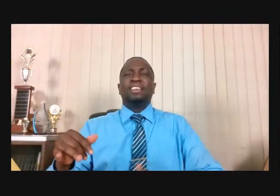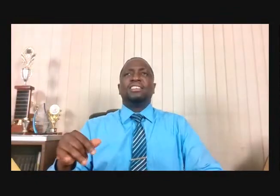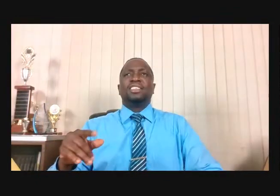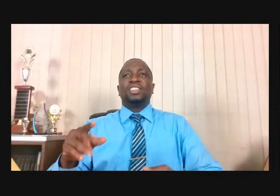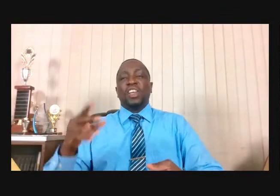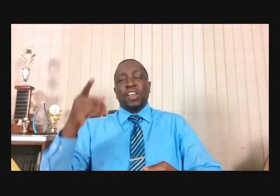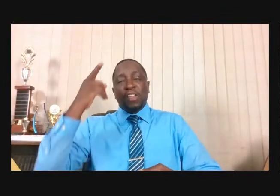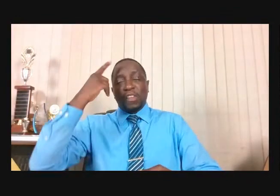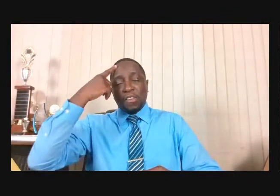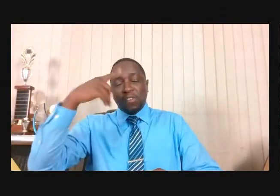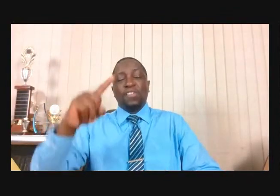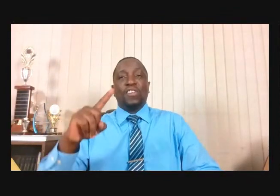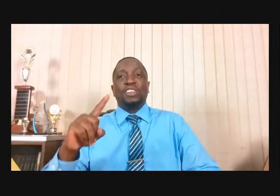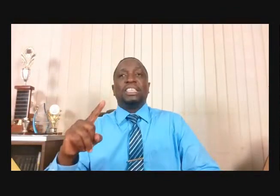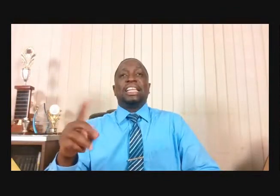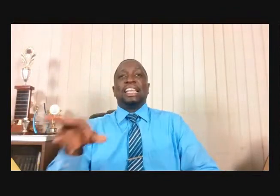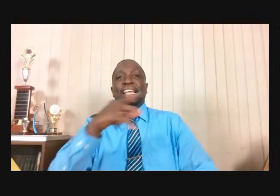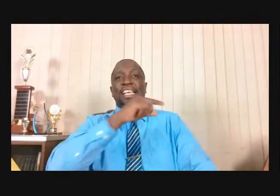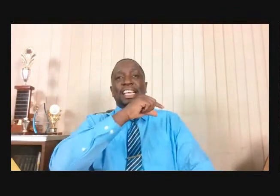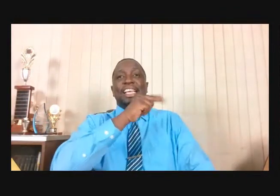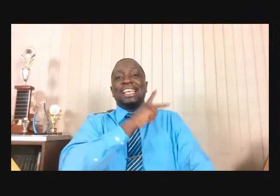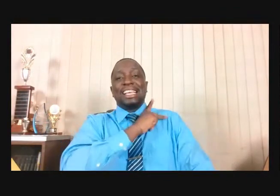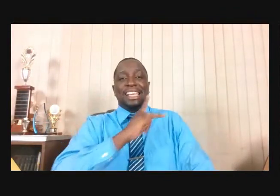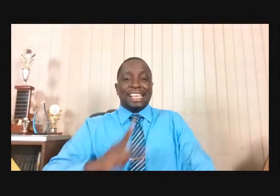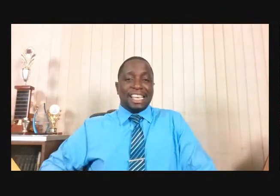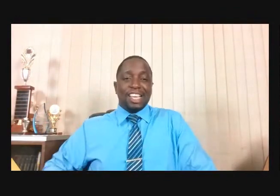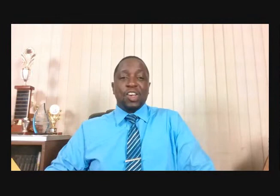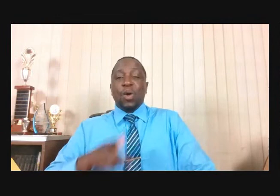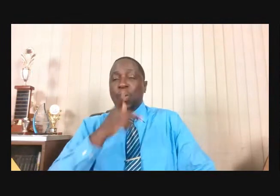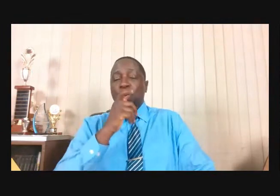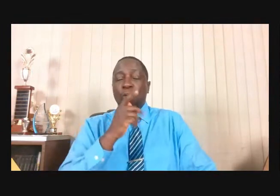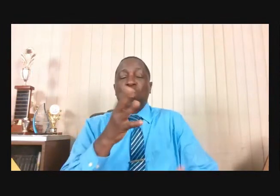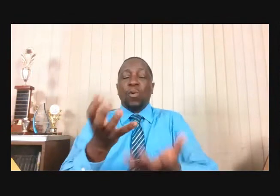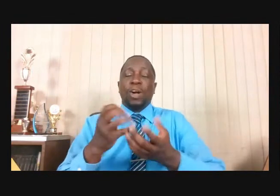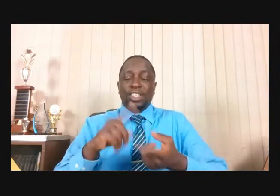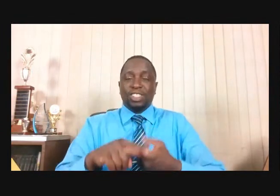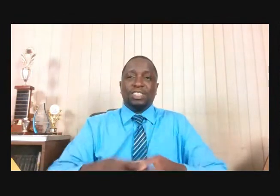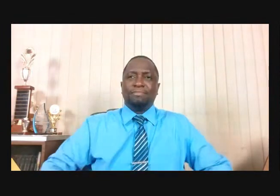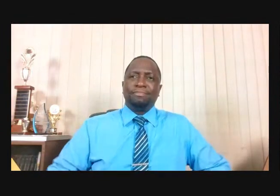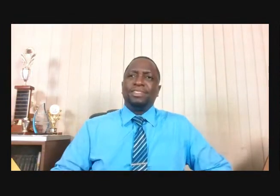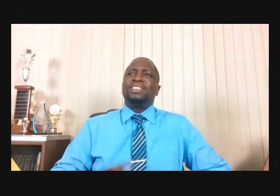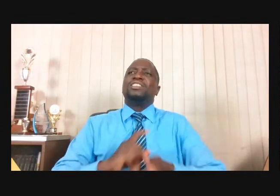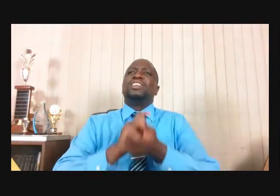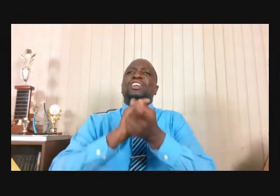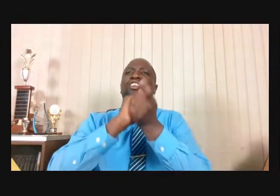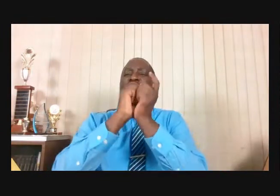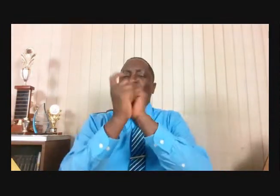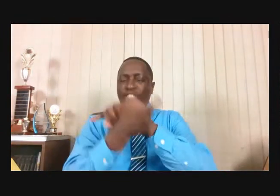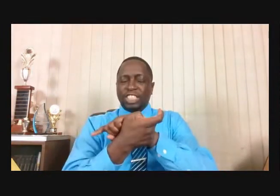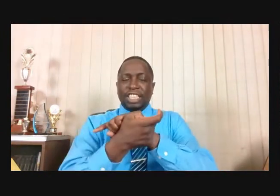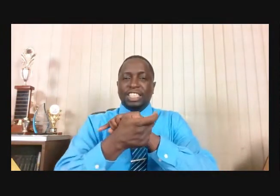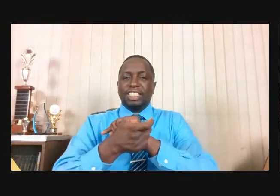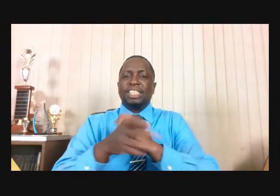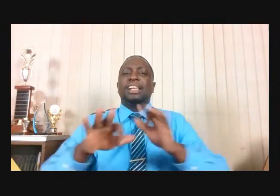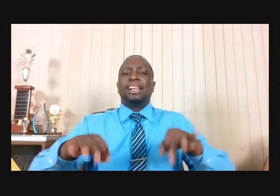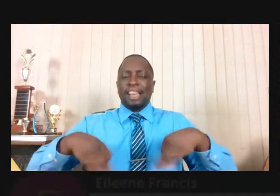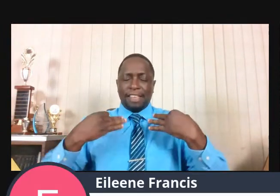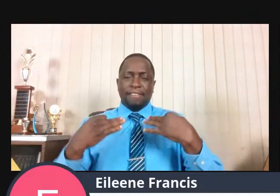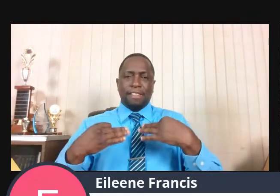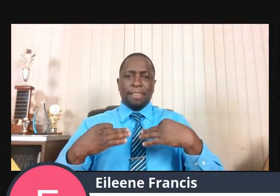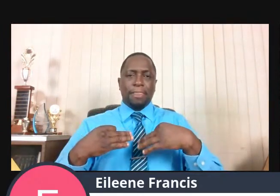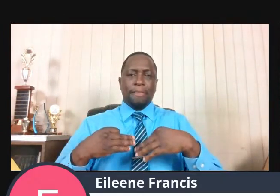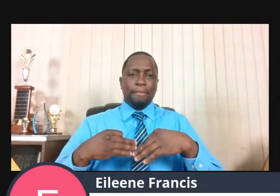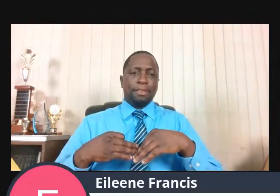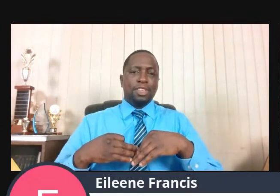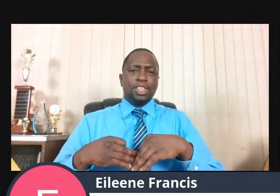into the water. He was a candidate, if I may say, for baptism, but you were not celebrating him.